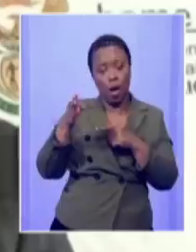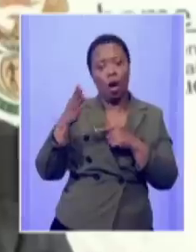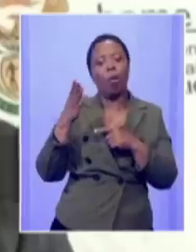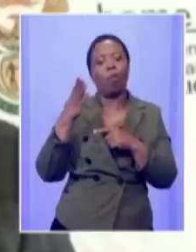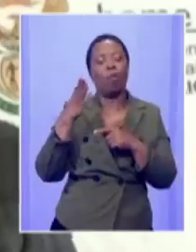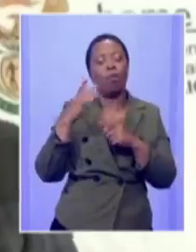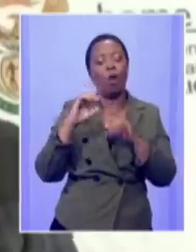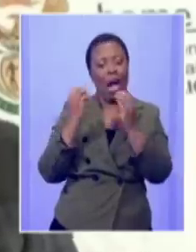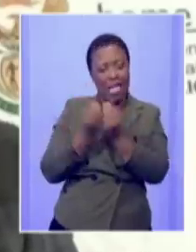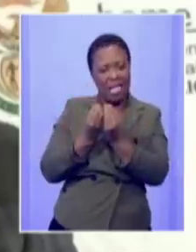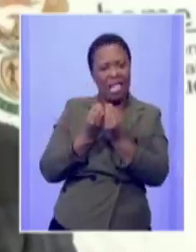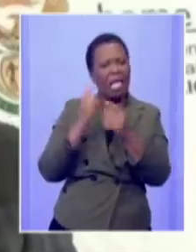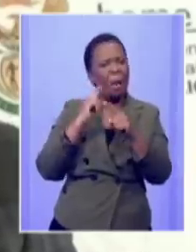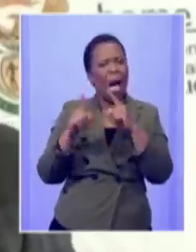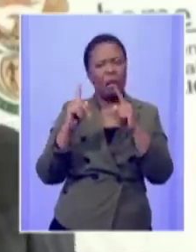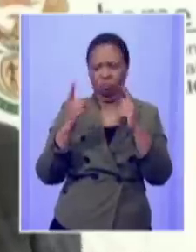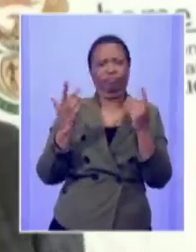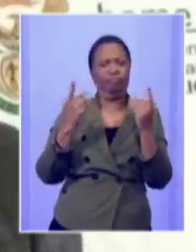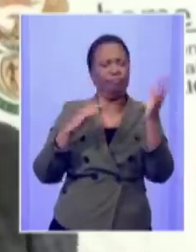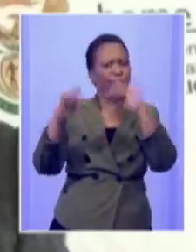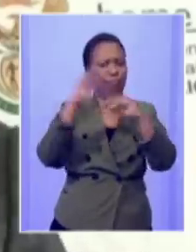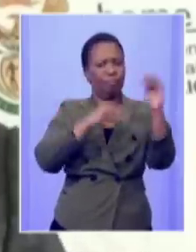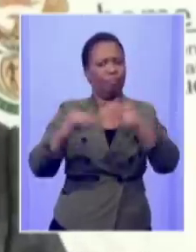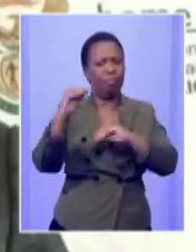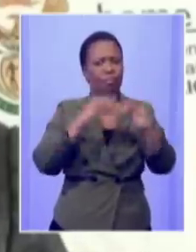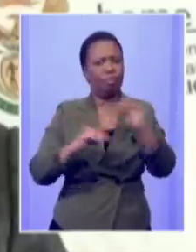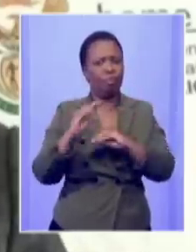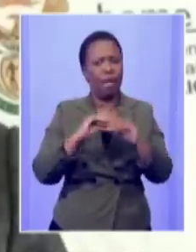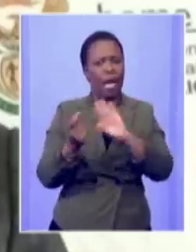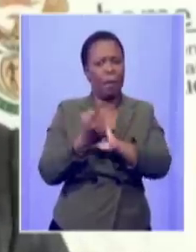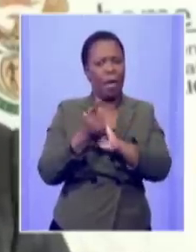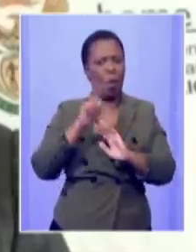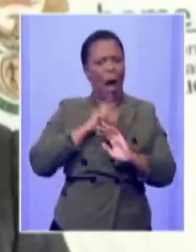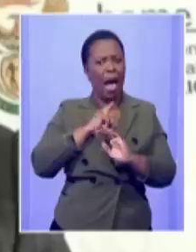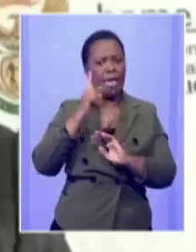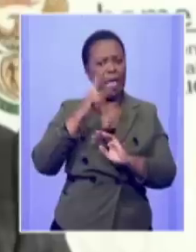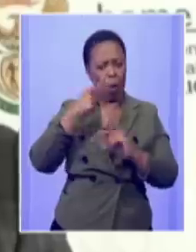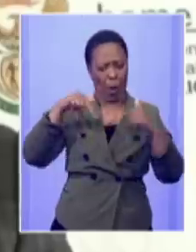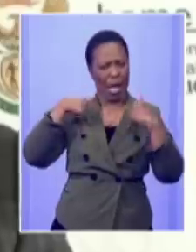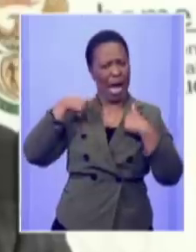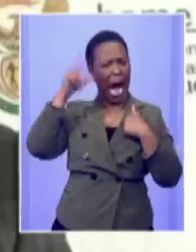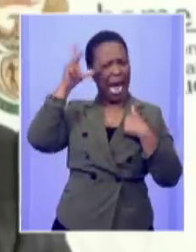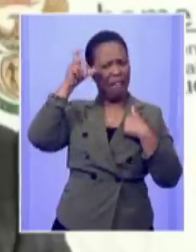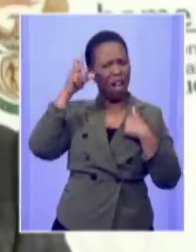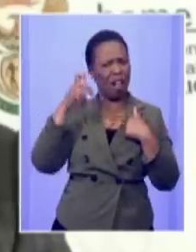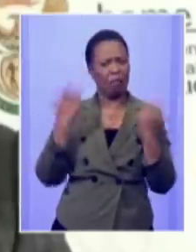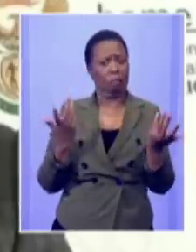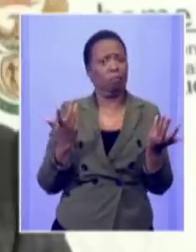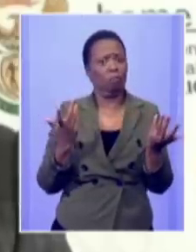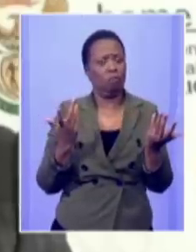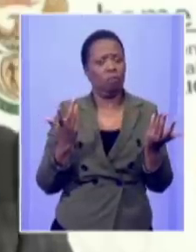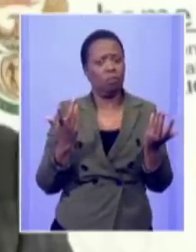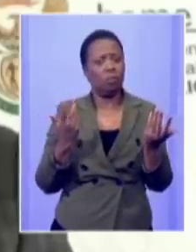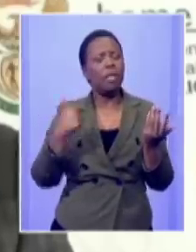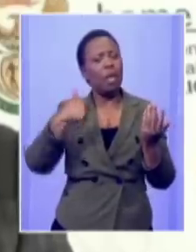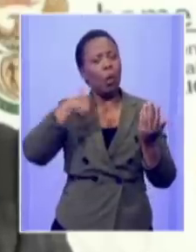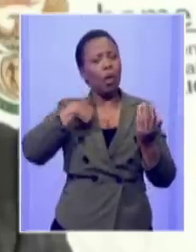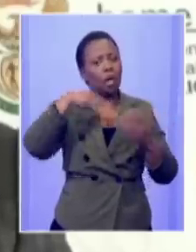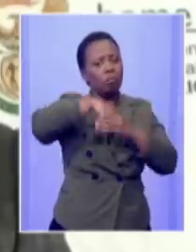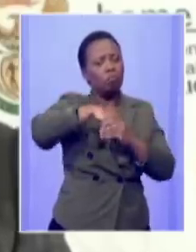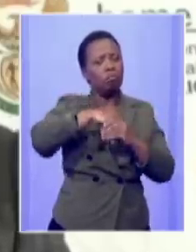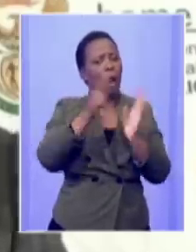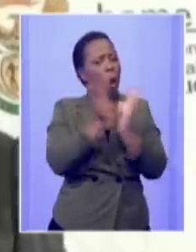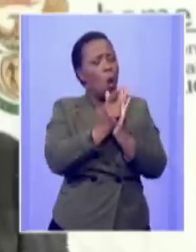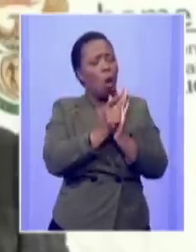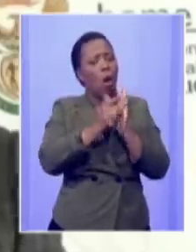a lot of propaganda is being run around us we are even when actually what we are doing are within the laws of the country minister